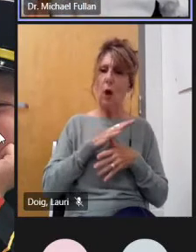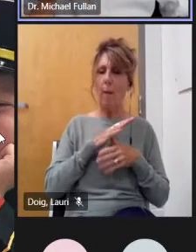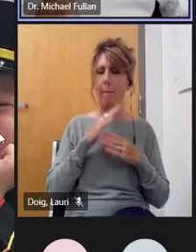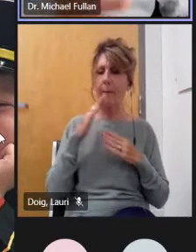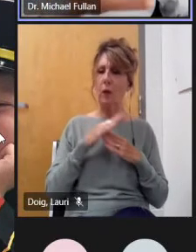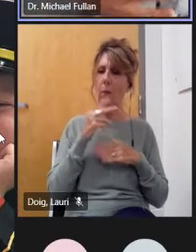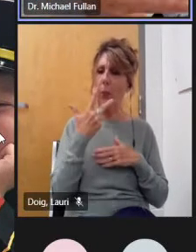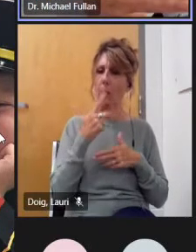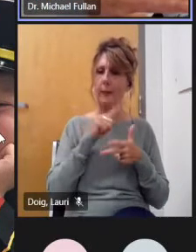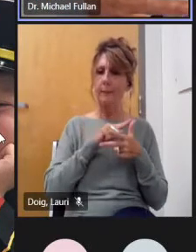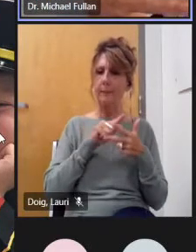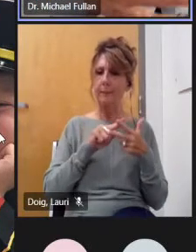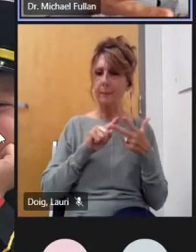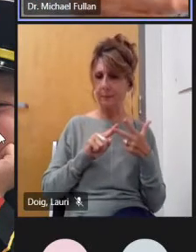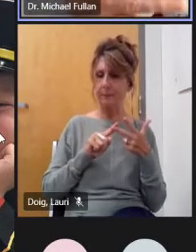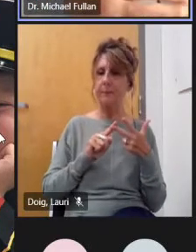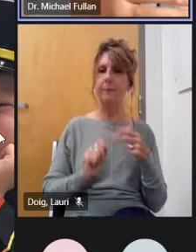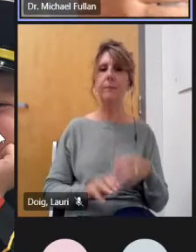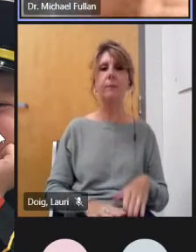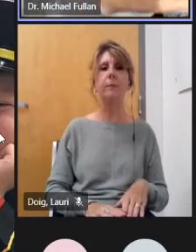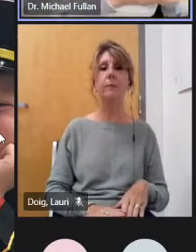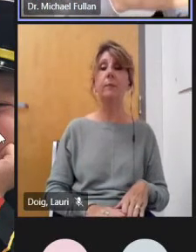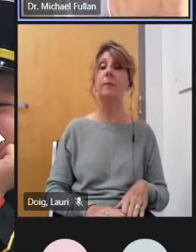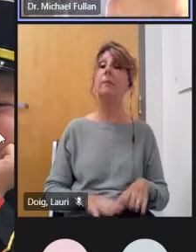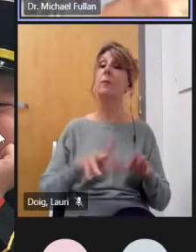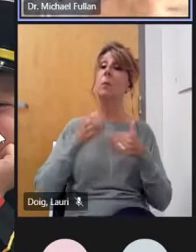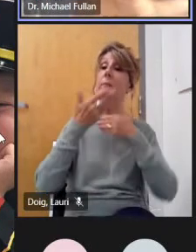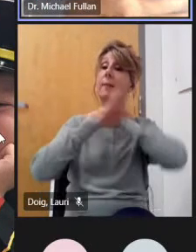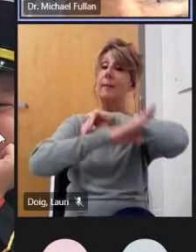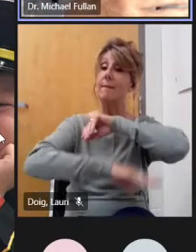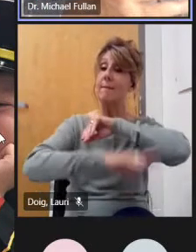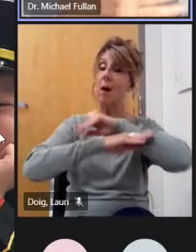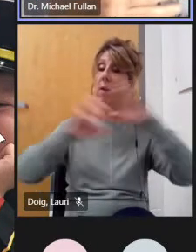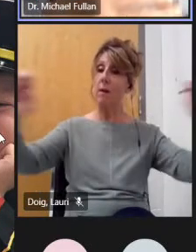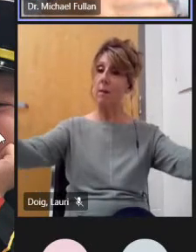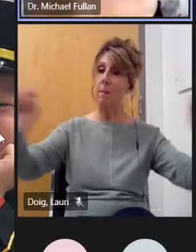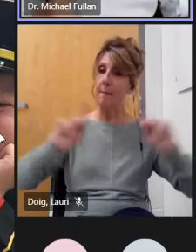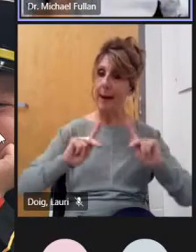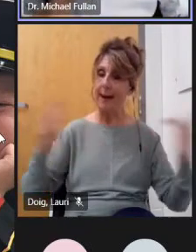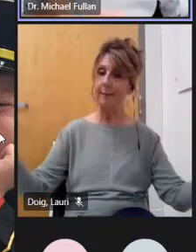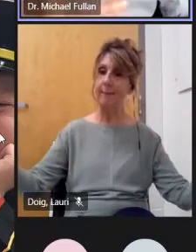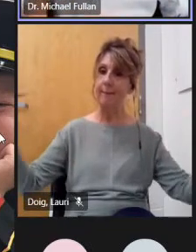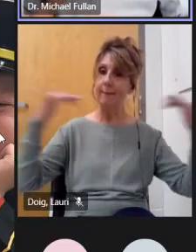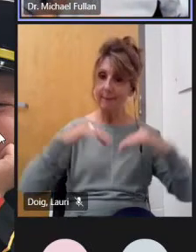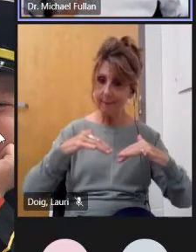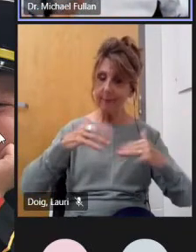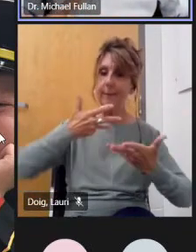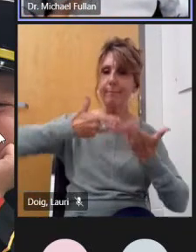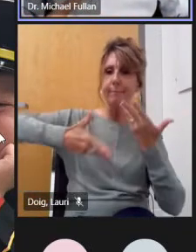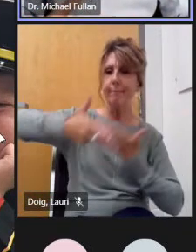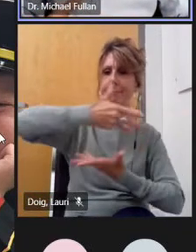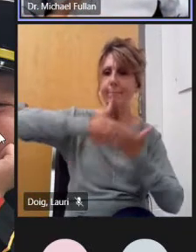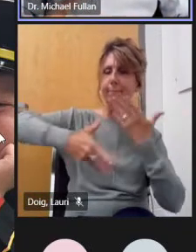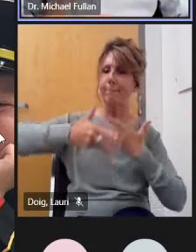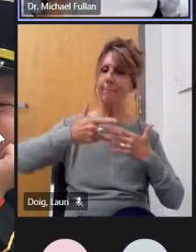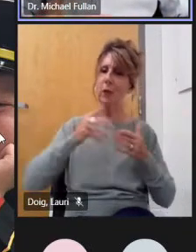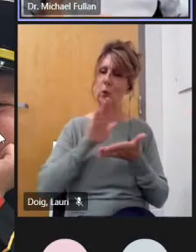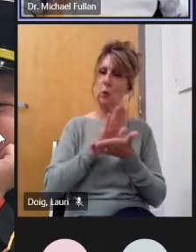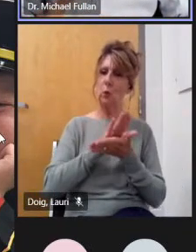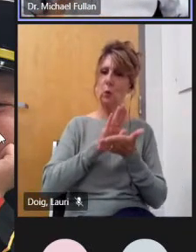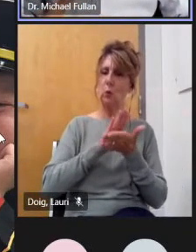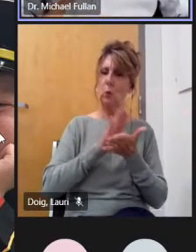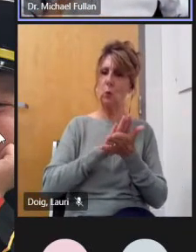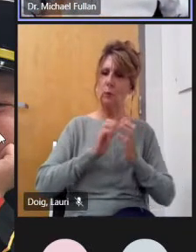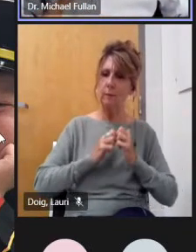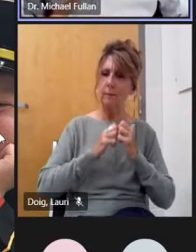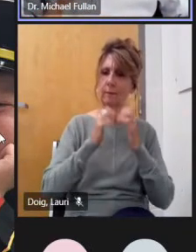coming back we think about creating schools now around this uh revisiting that going deeper on the six c's where